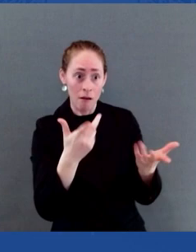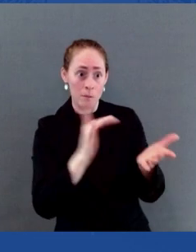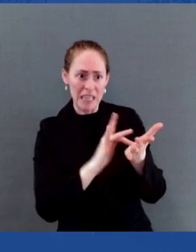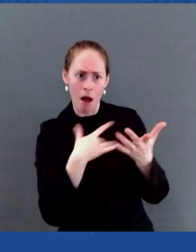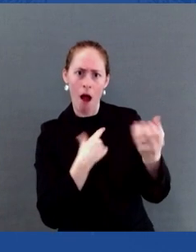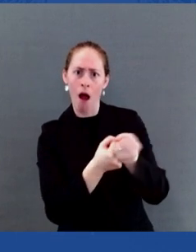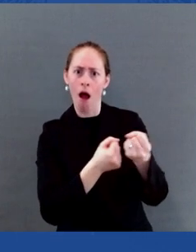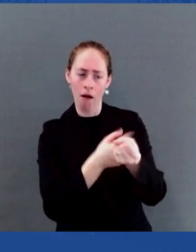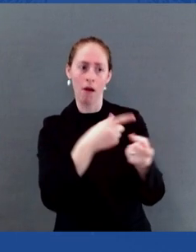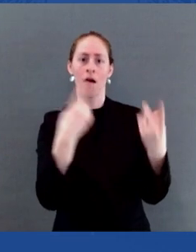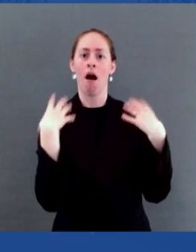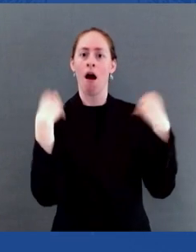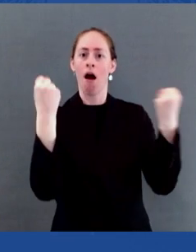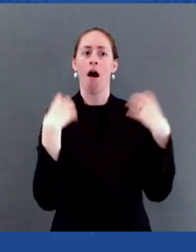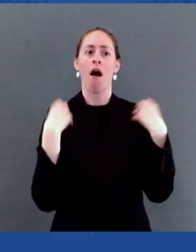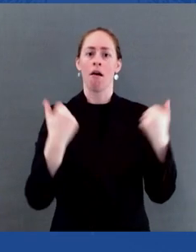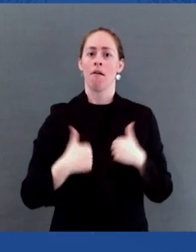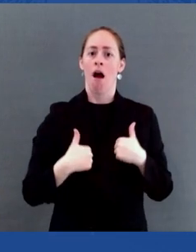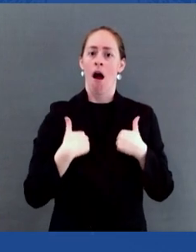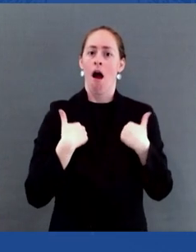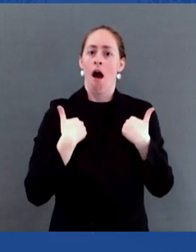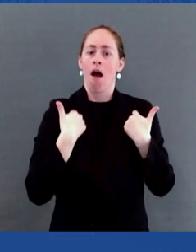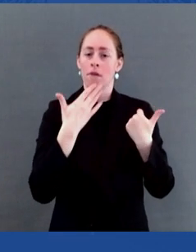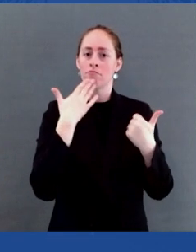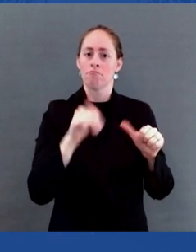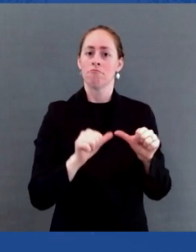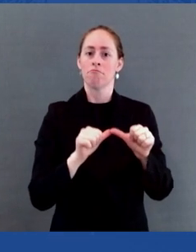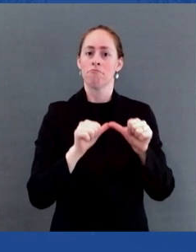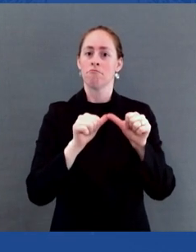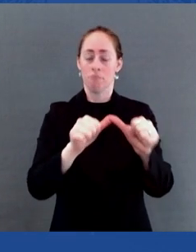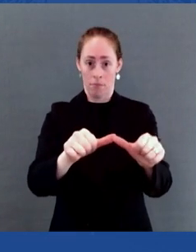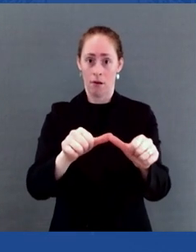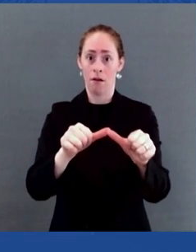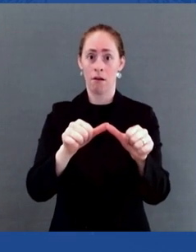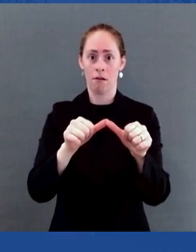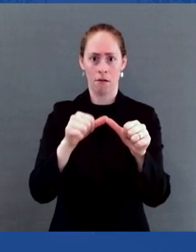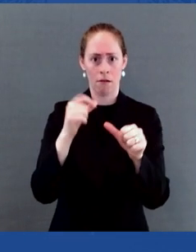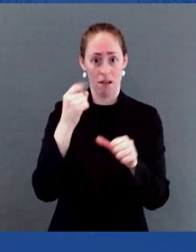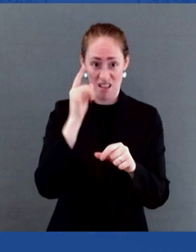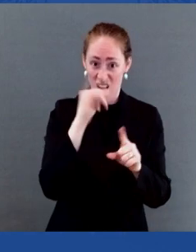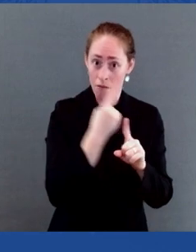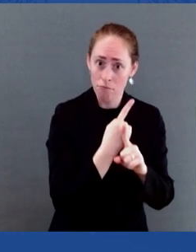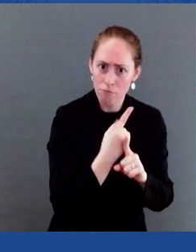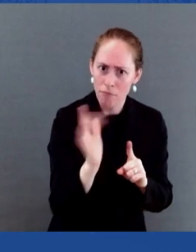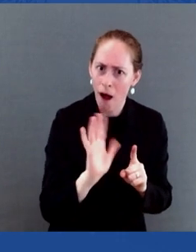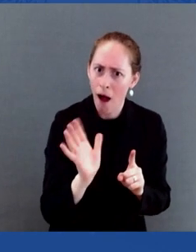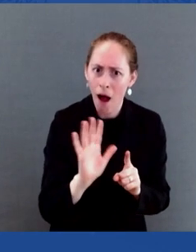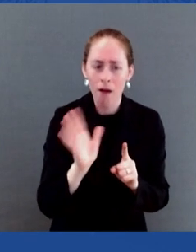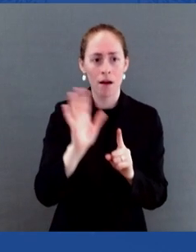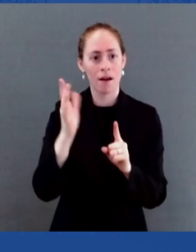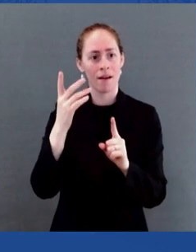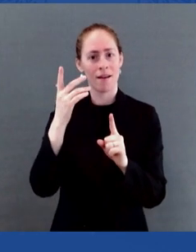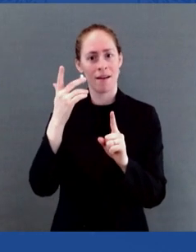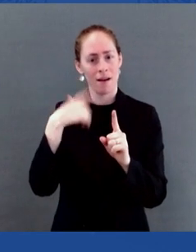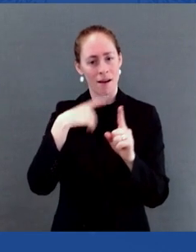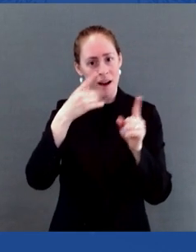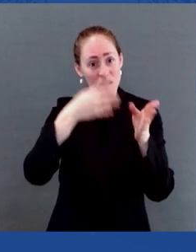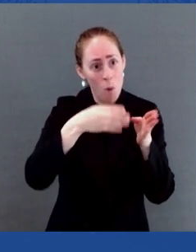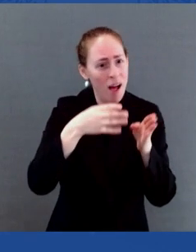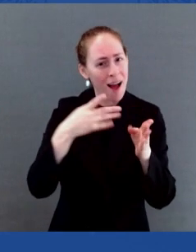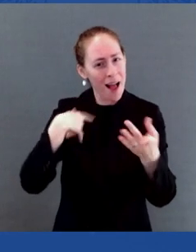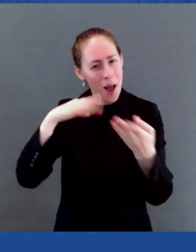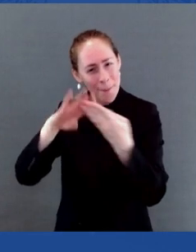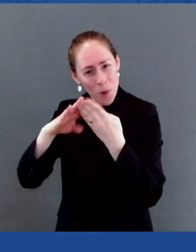lifesaving. They are communities that are strengthened by the talents and contributions of HIV-positive